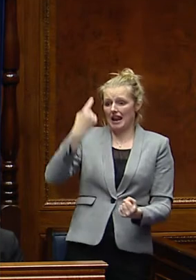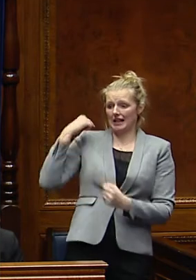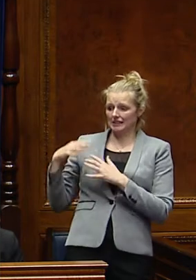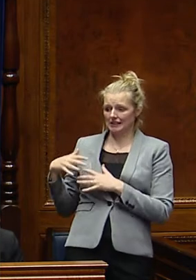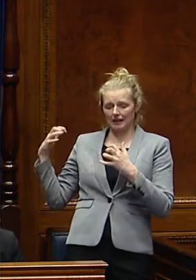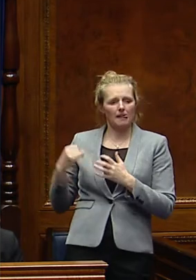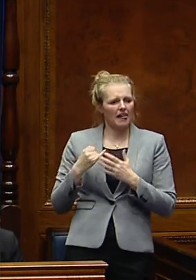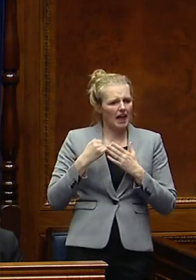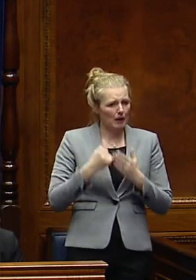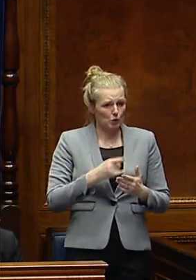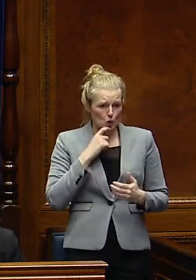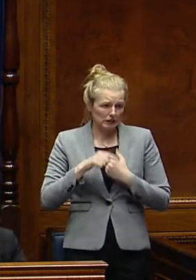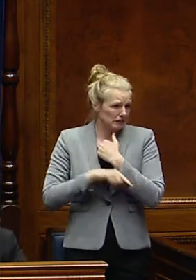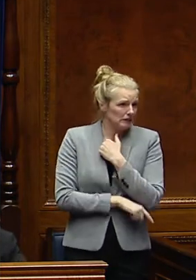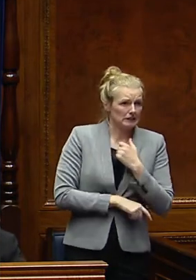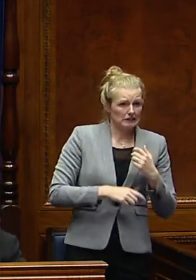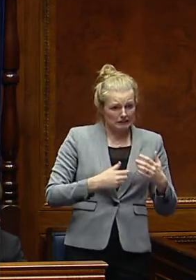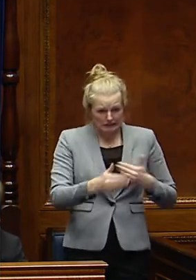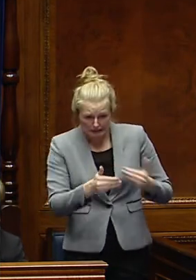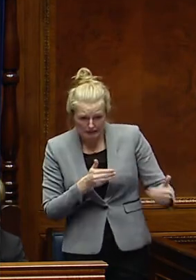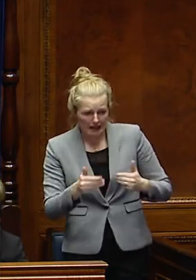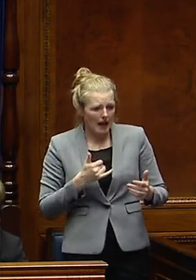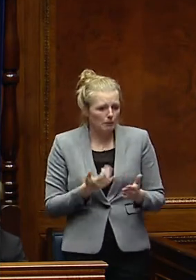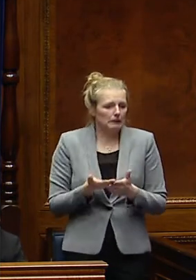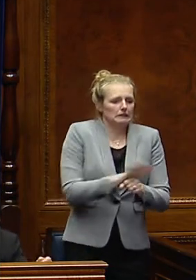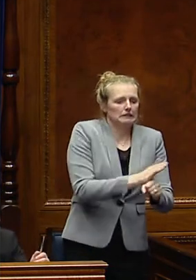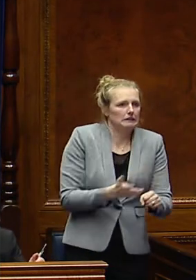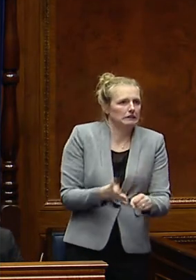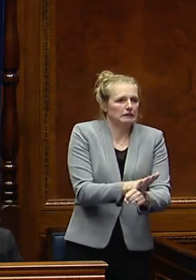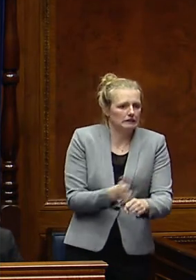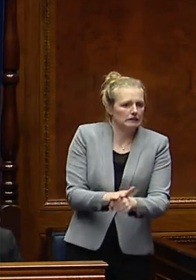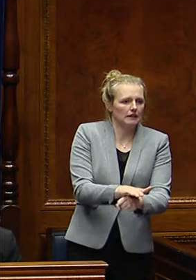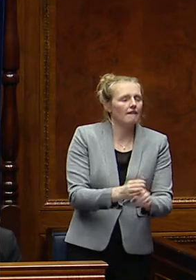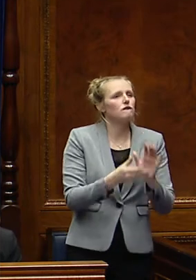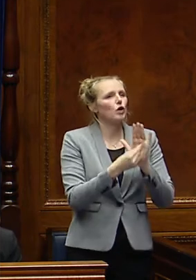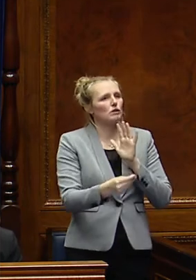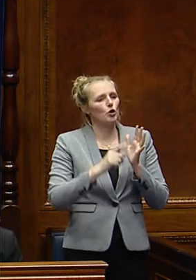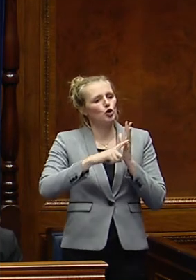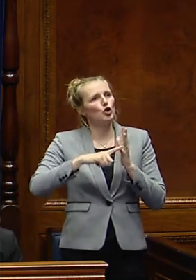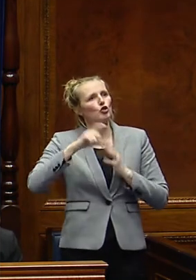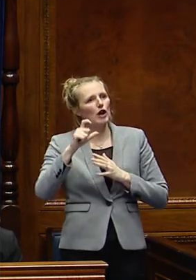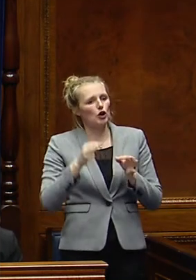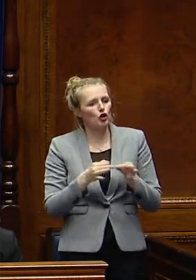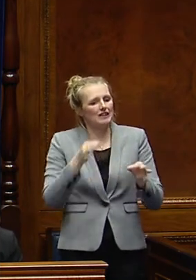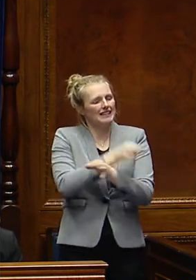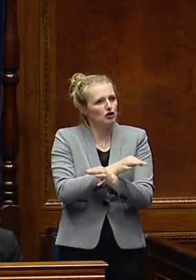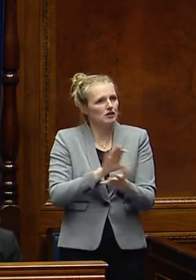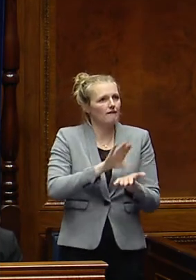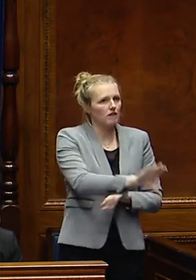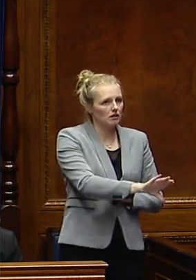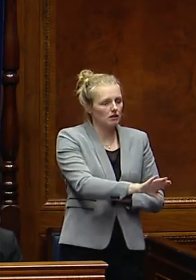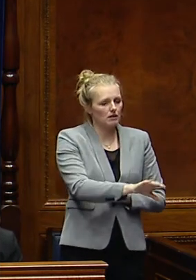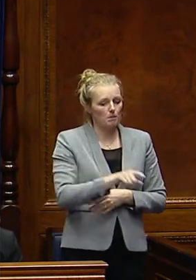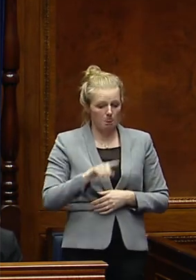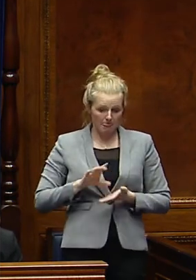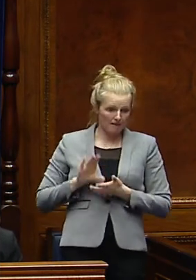offset some of the worst aspects of welfare reform here. And one of these is the Universal Credit Contingency Fund, a fund